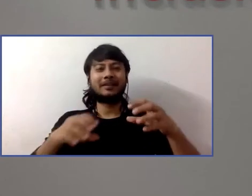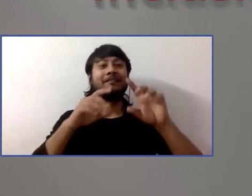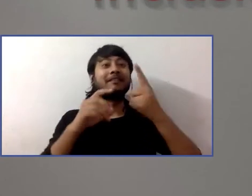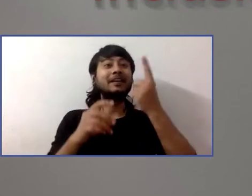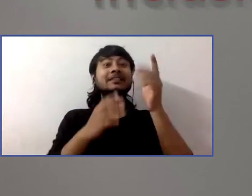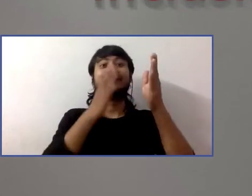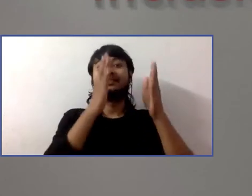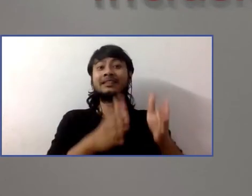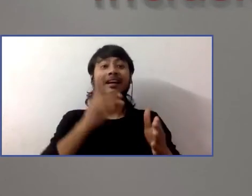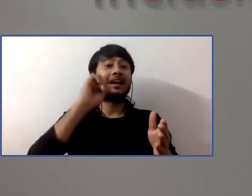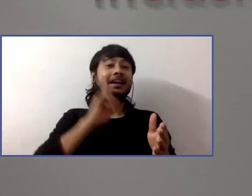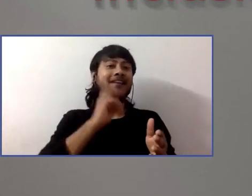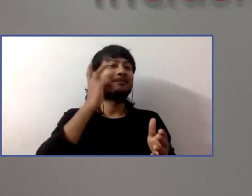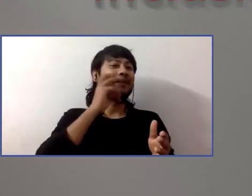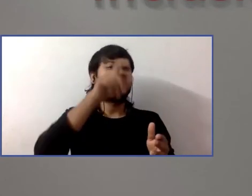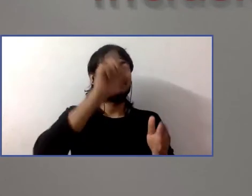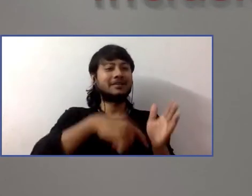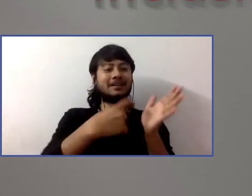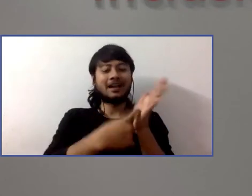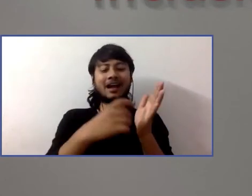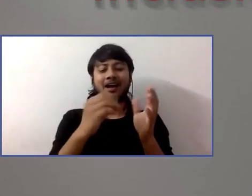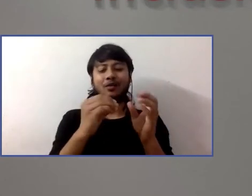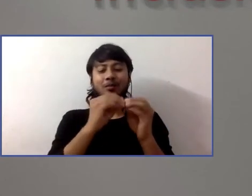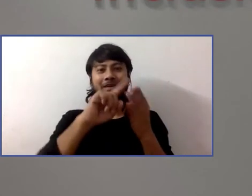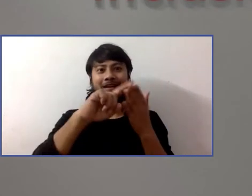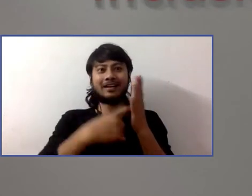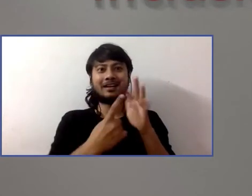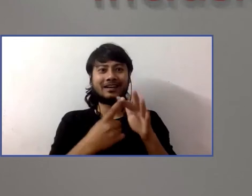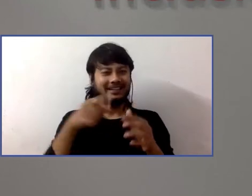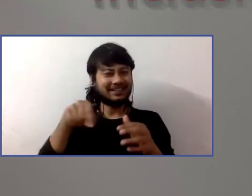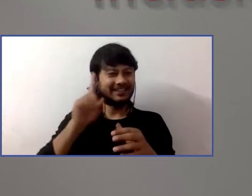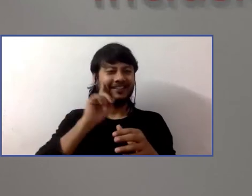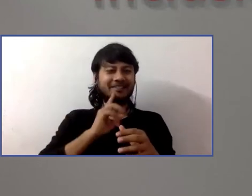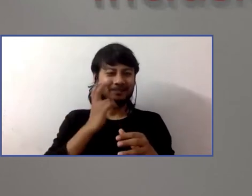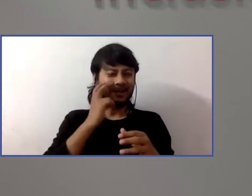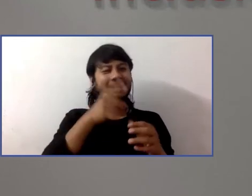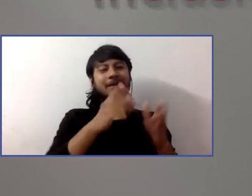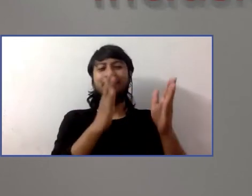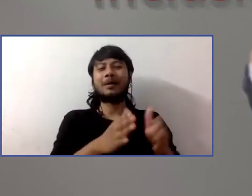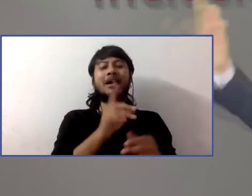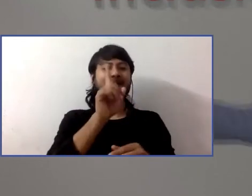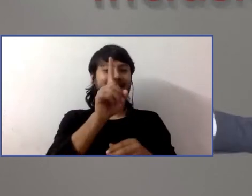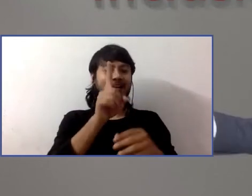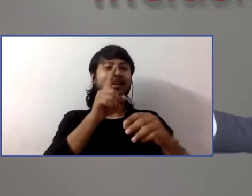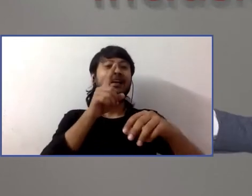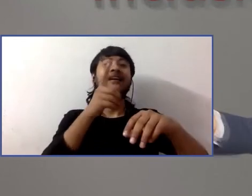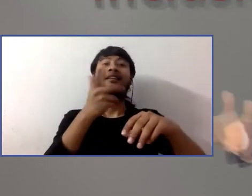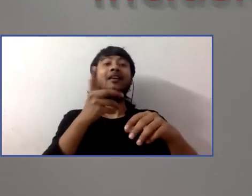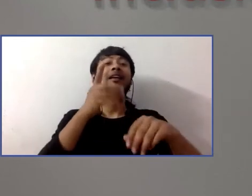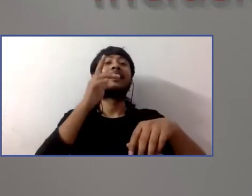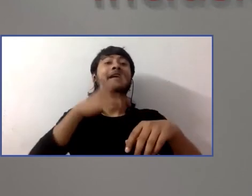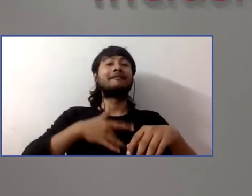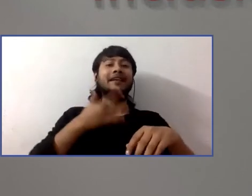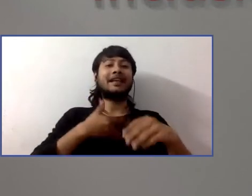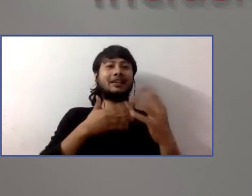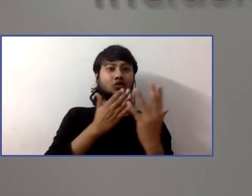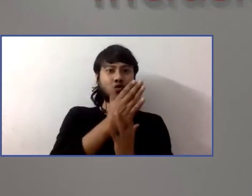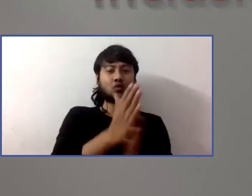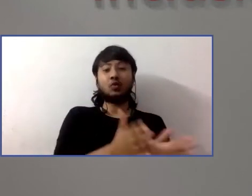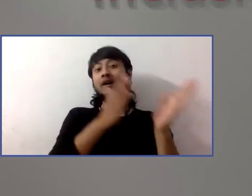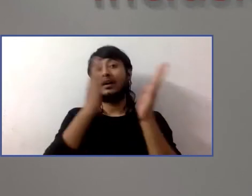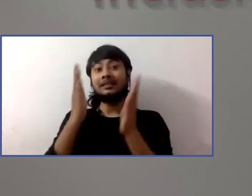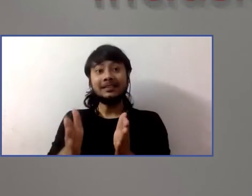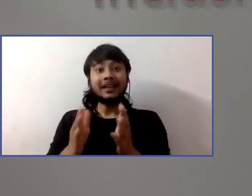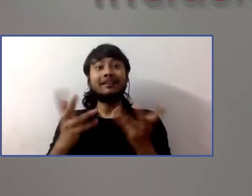part two, our supporting documentary, Connecting the Dots, which follows working with Robert and also our search for Artemio, and part three